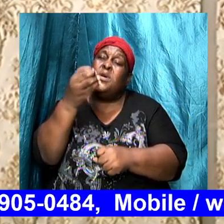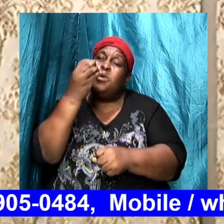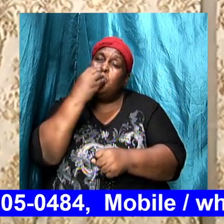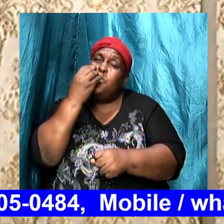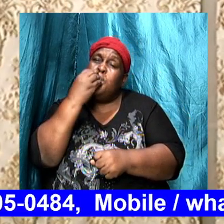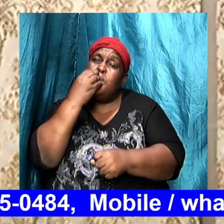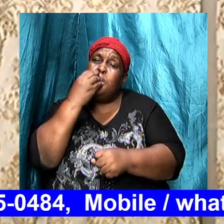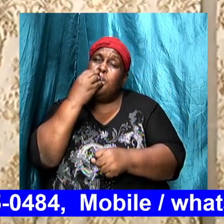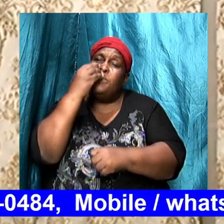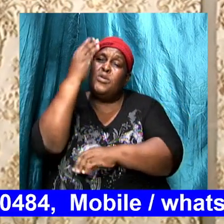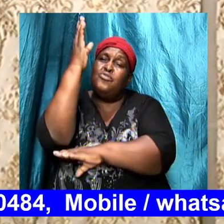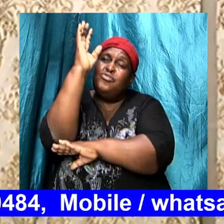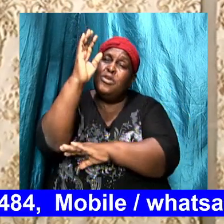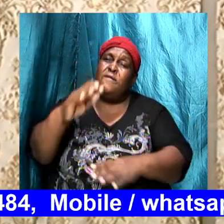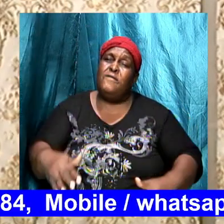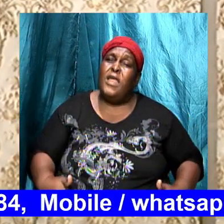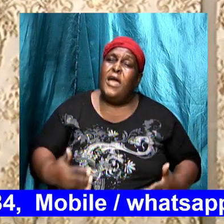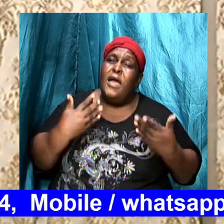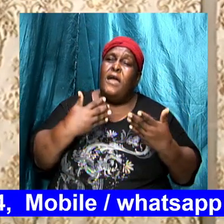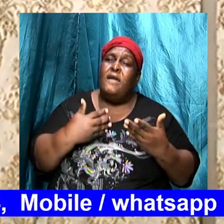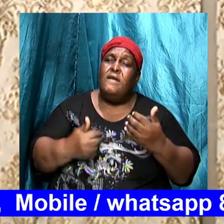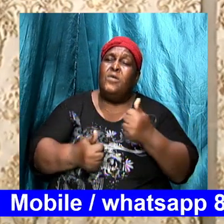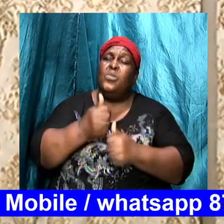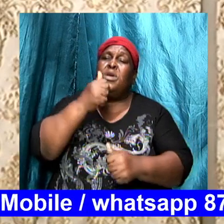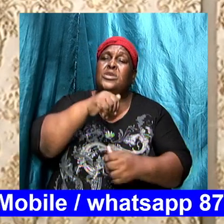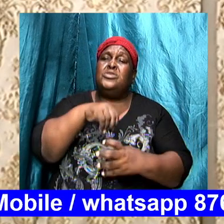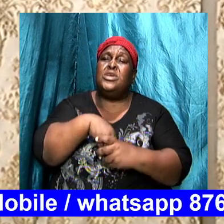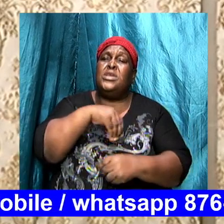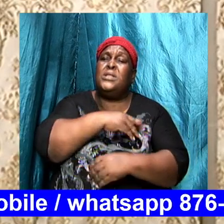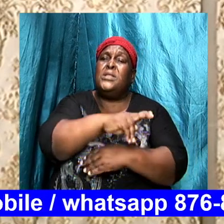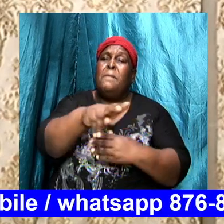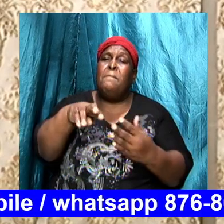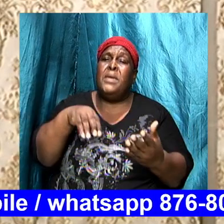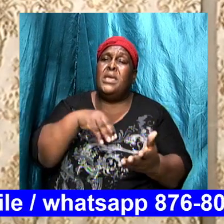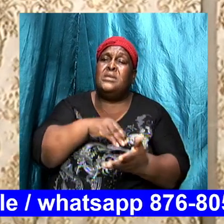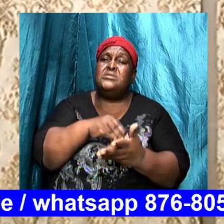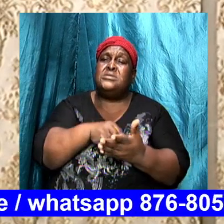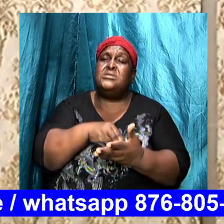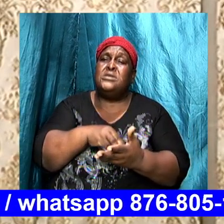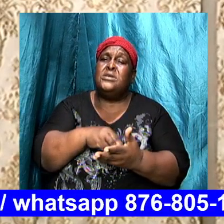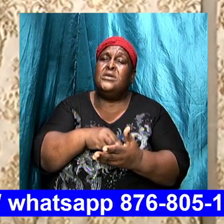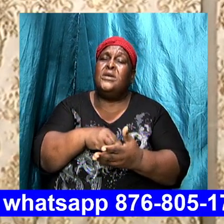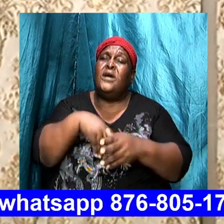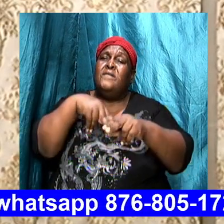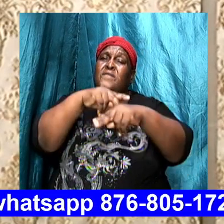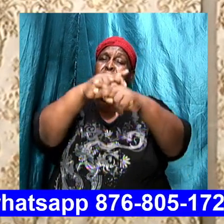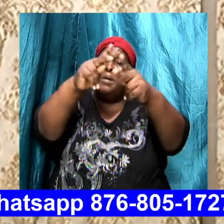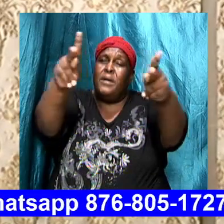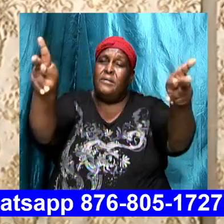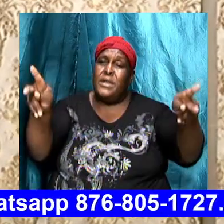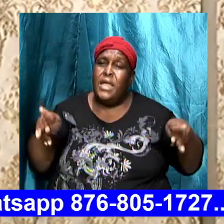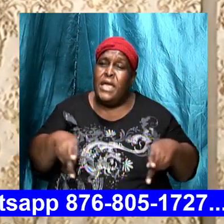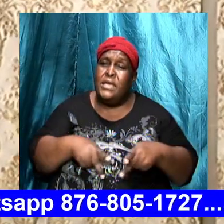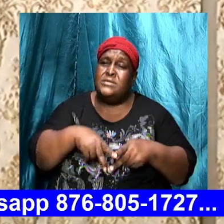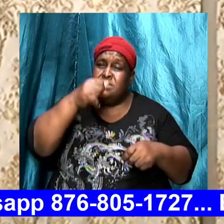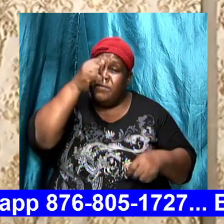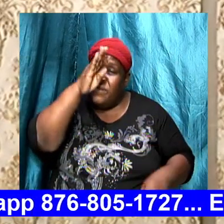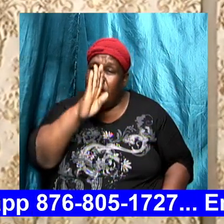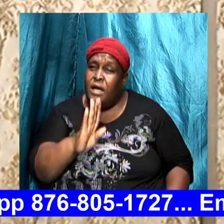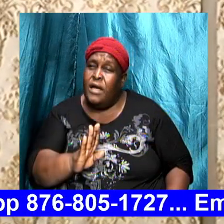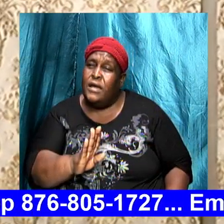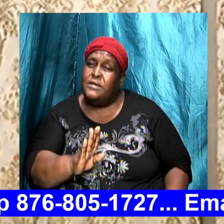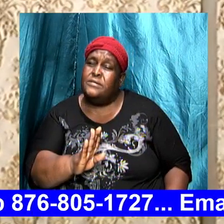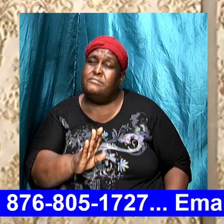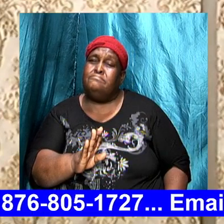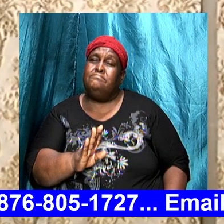life which is in the midst of the paradise of God the fact that he says to them